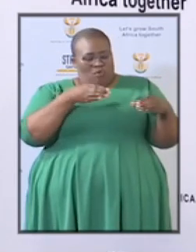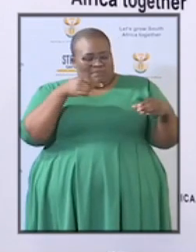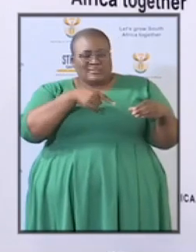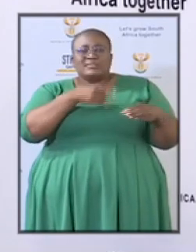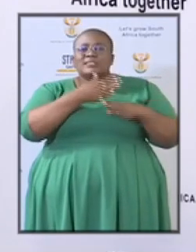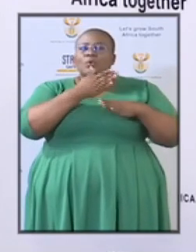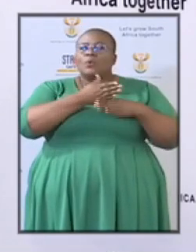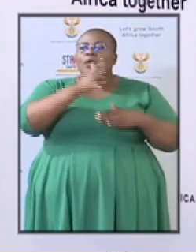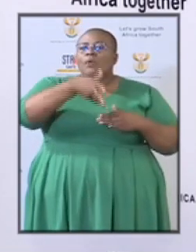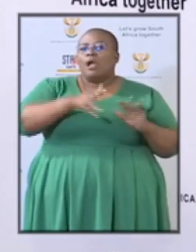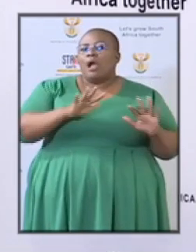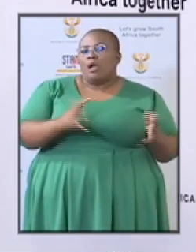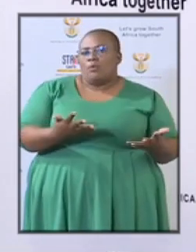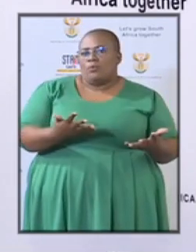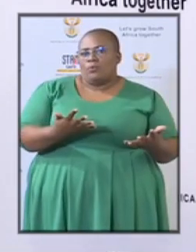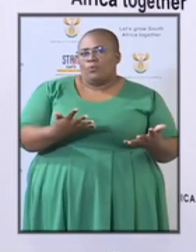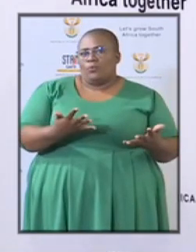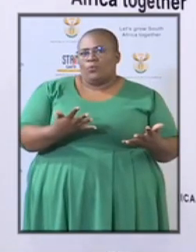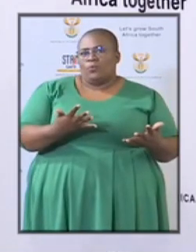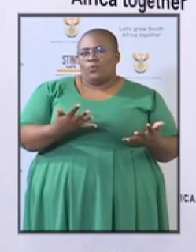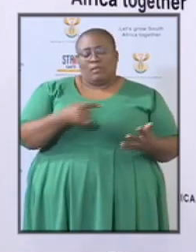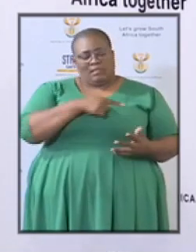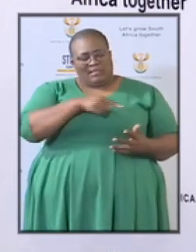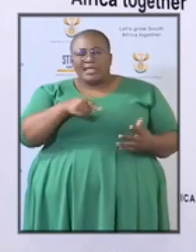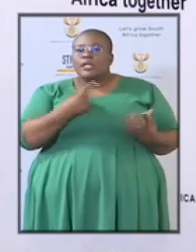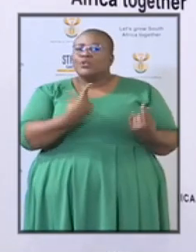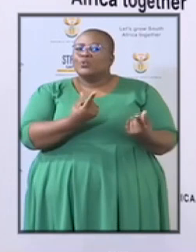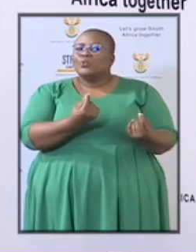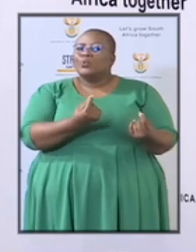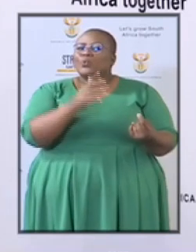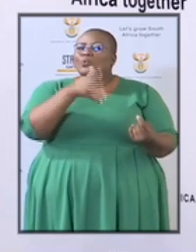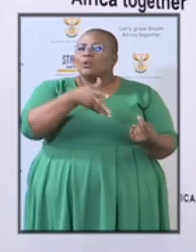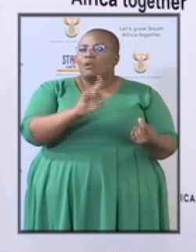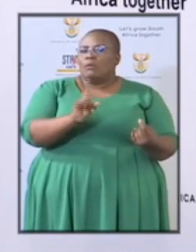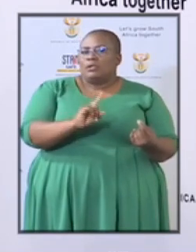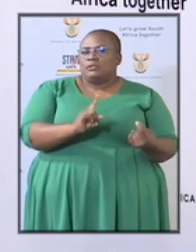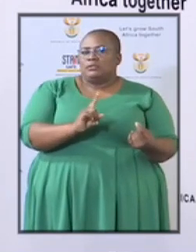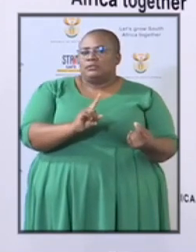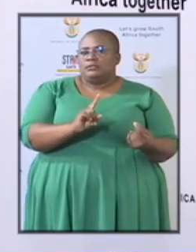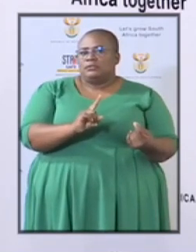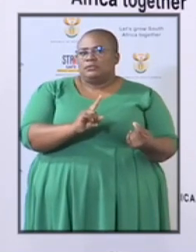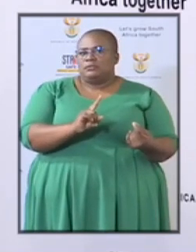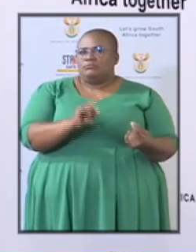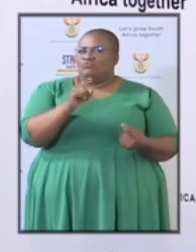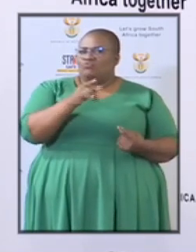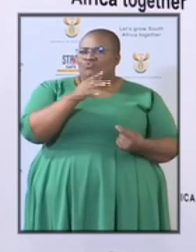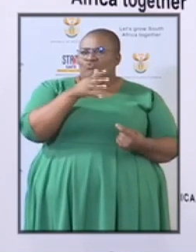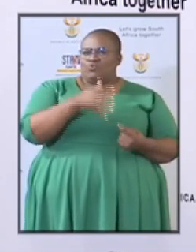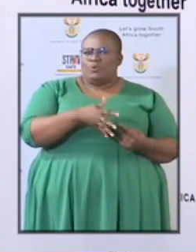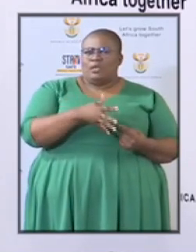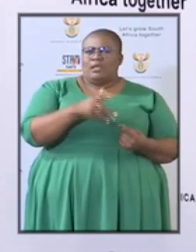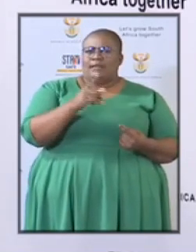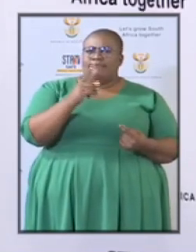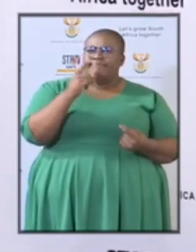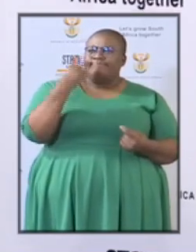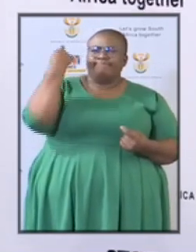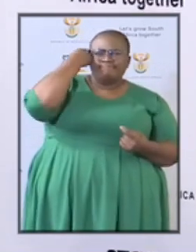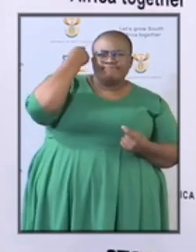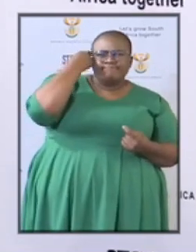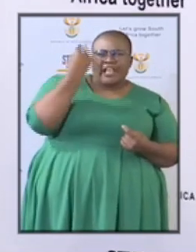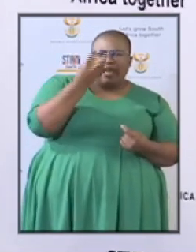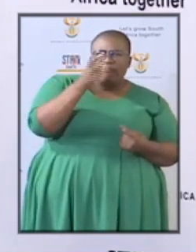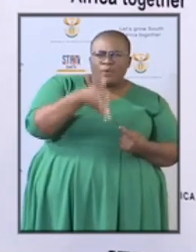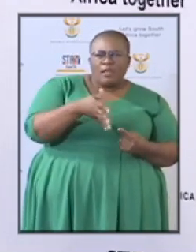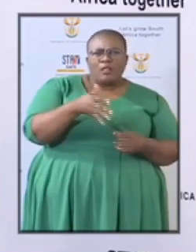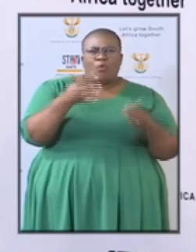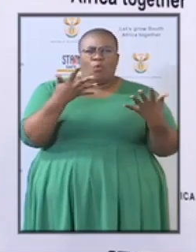What exactly you are going to do? Are you going to have some kind of a secretariat or is it a department that are